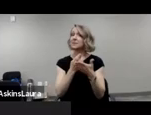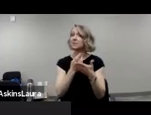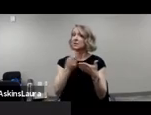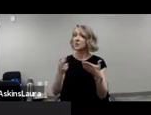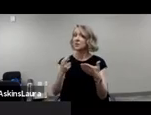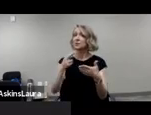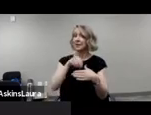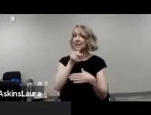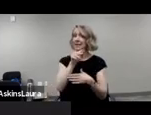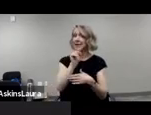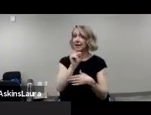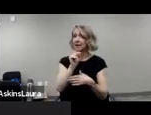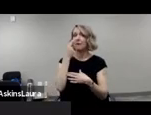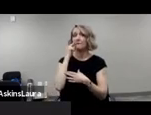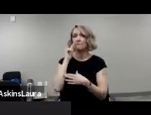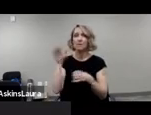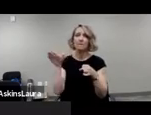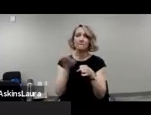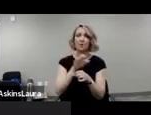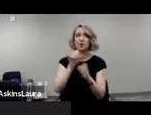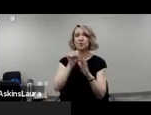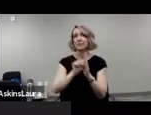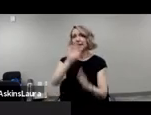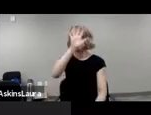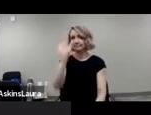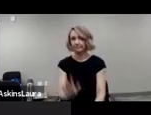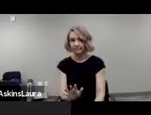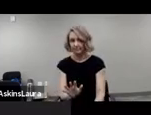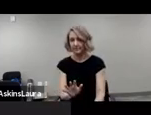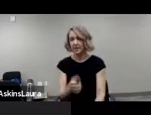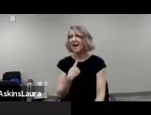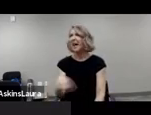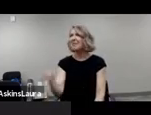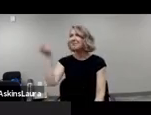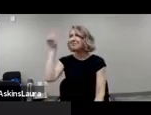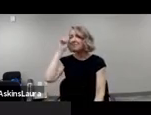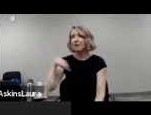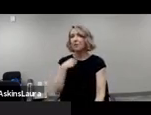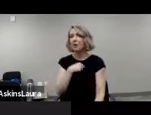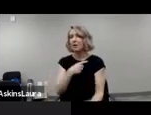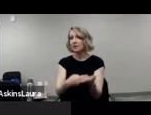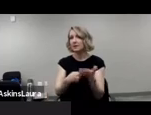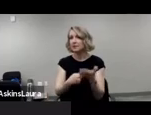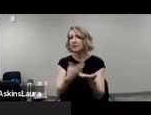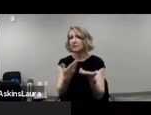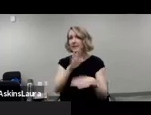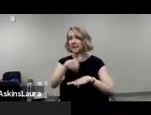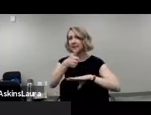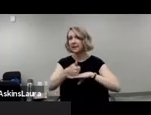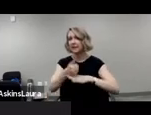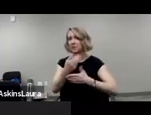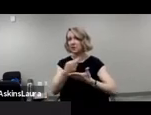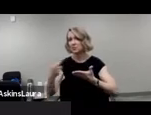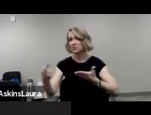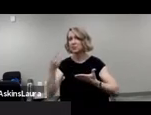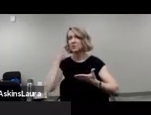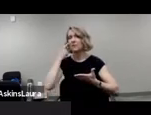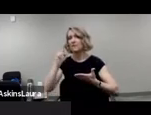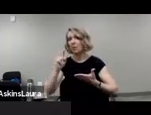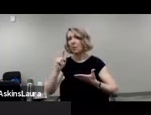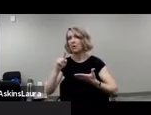toolkit are statewide. And I thought that we were putting together some resources that we'd be